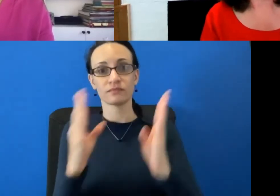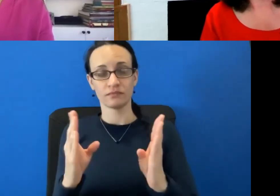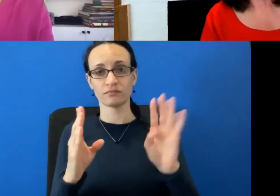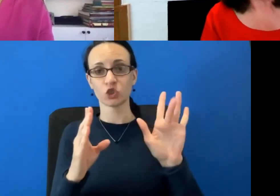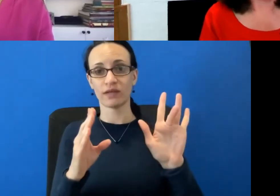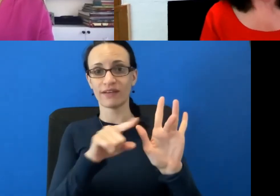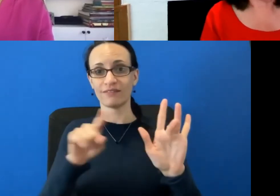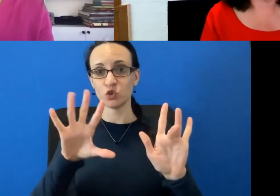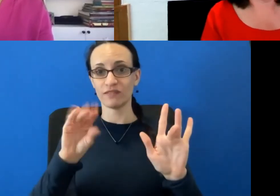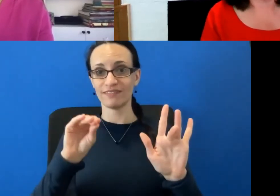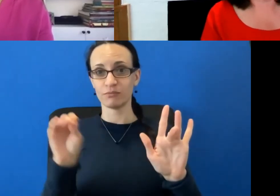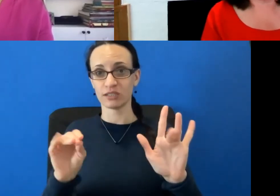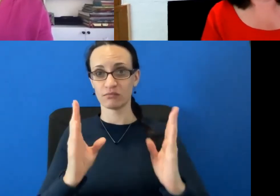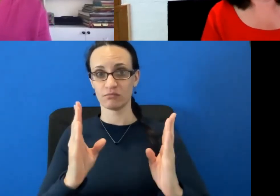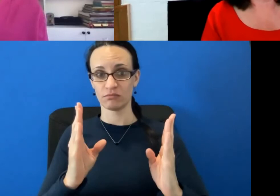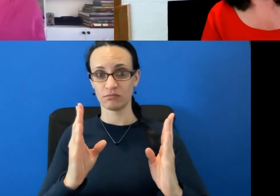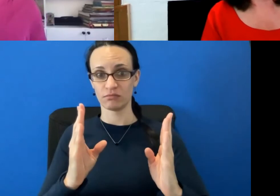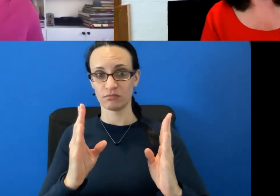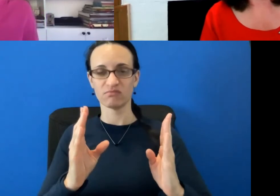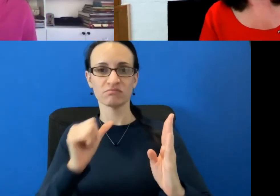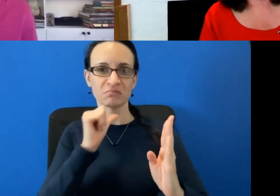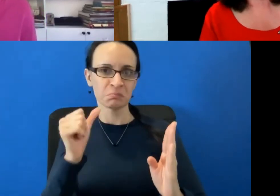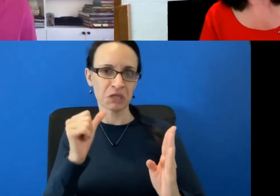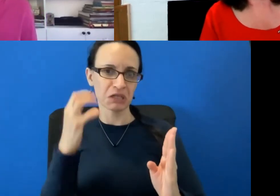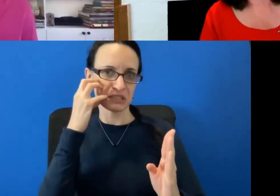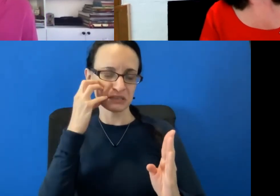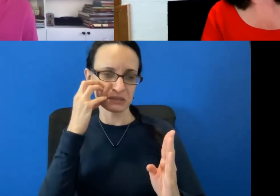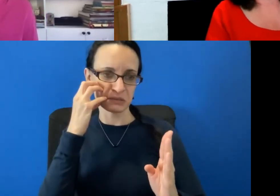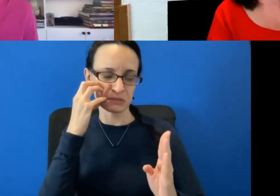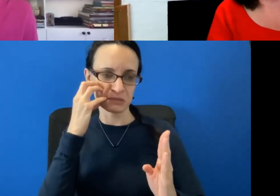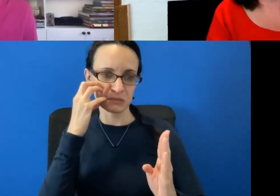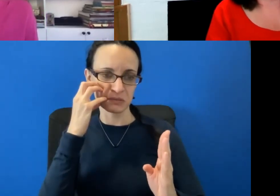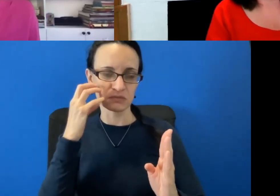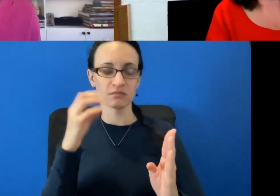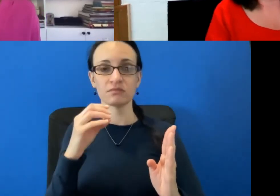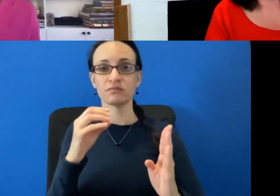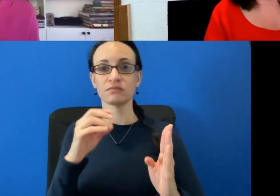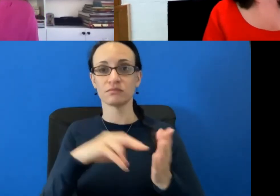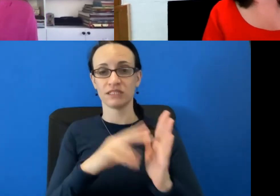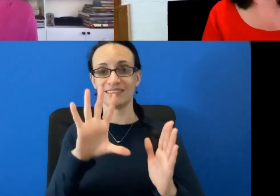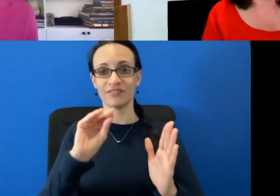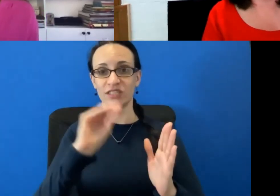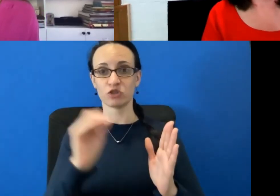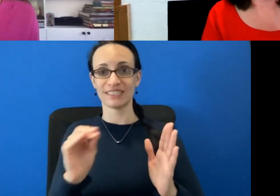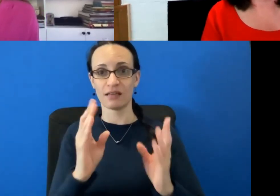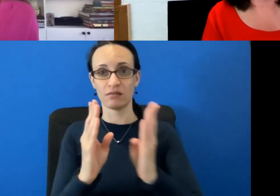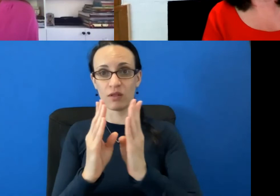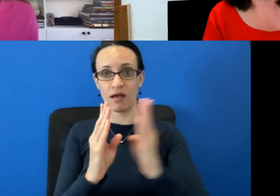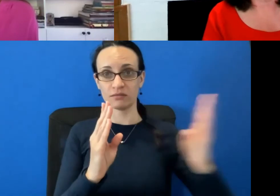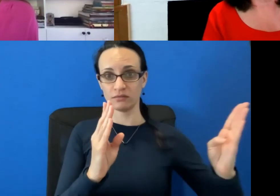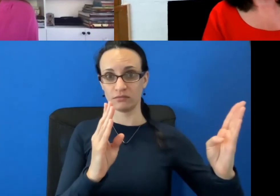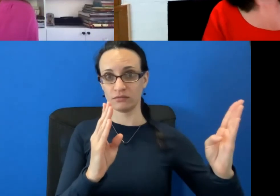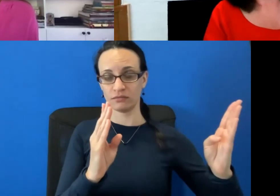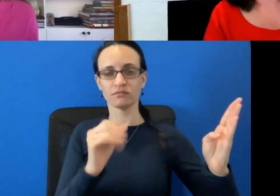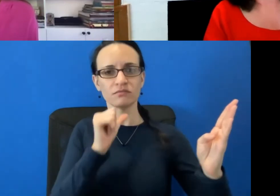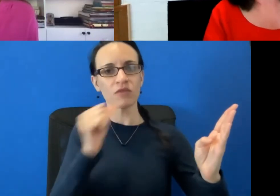50 is also not dense. So, anyone who has 50% dense tissue or less does not have dense breast